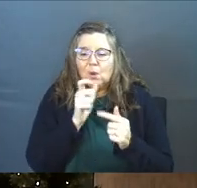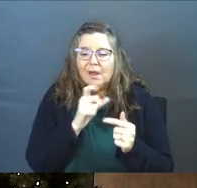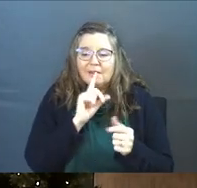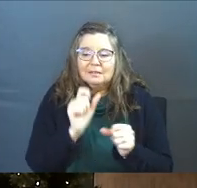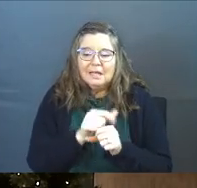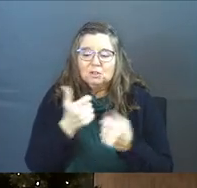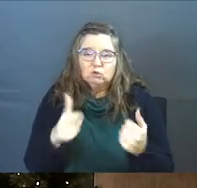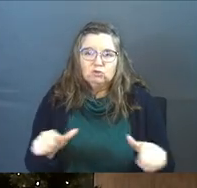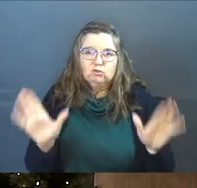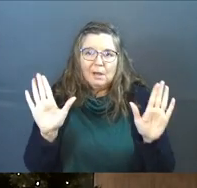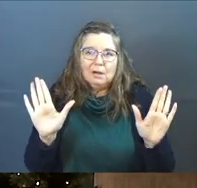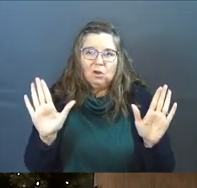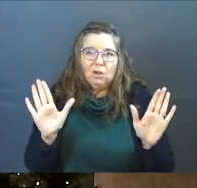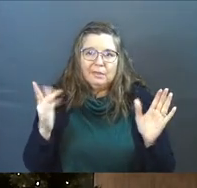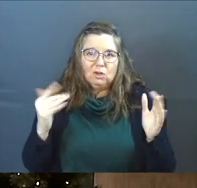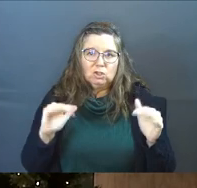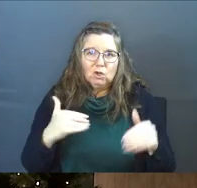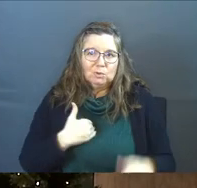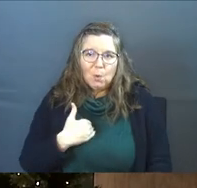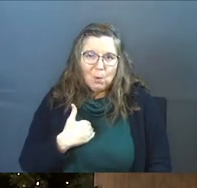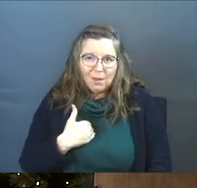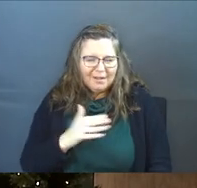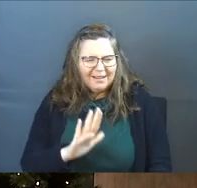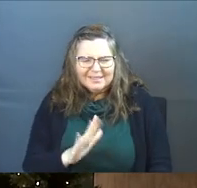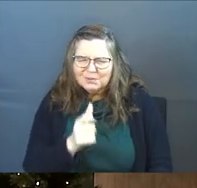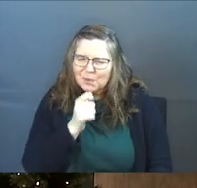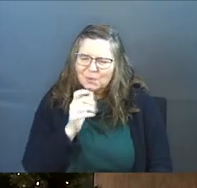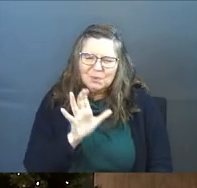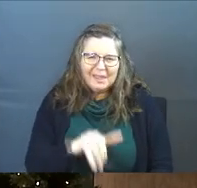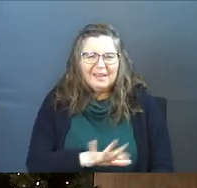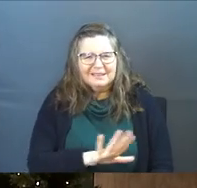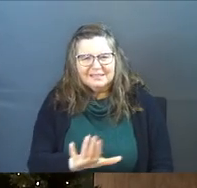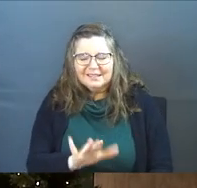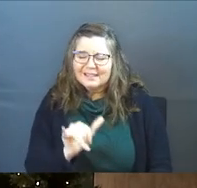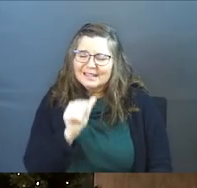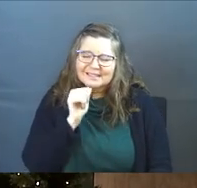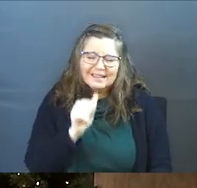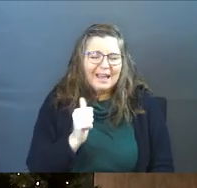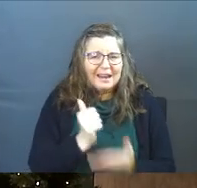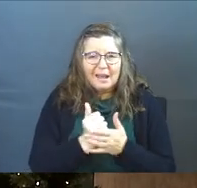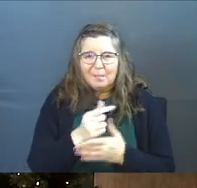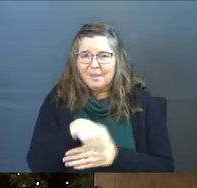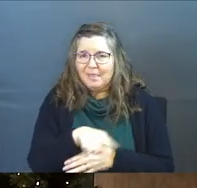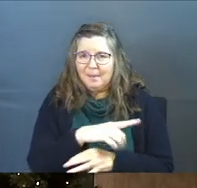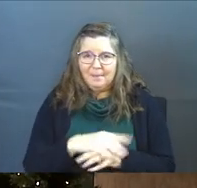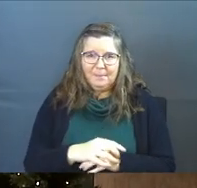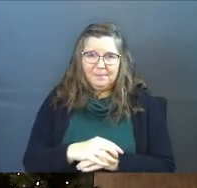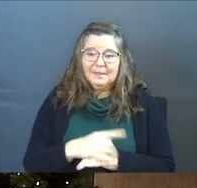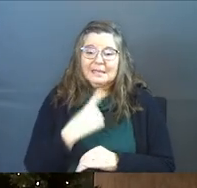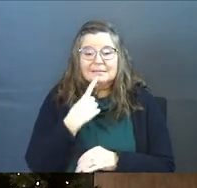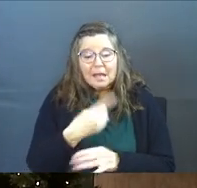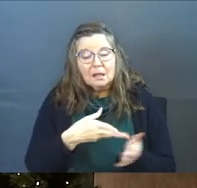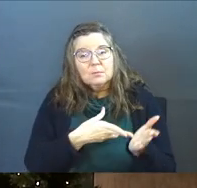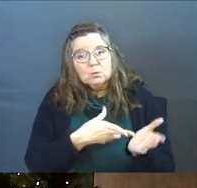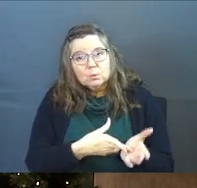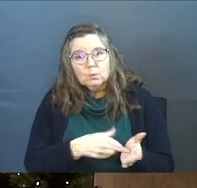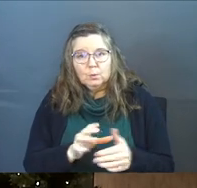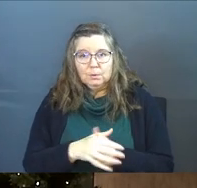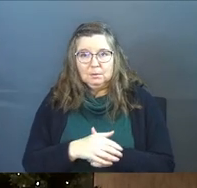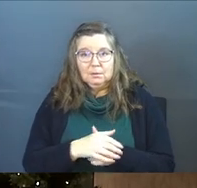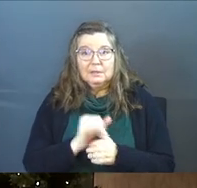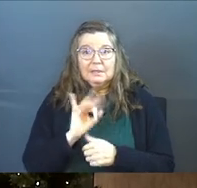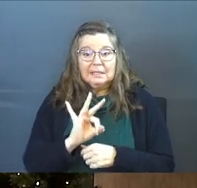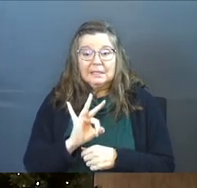don't actually have to surrender their eternal soul. Don't. That's not helping them. Tell them the truth.